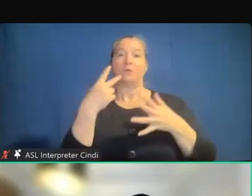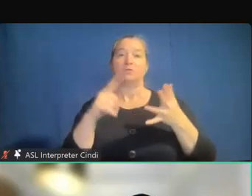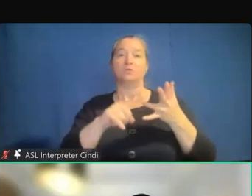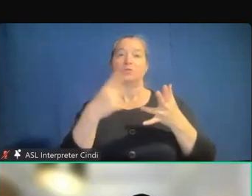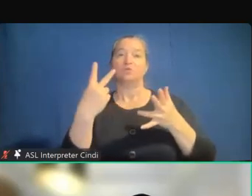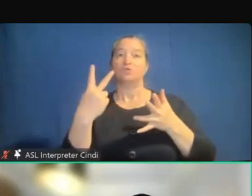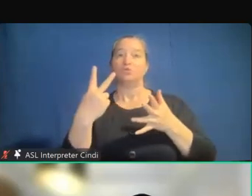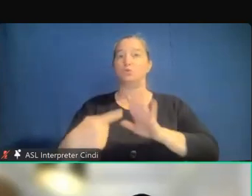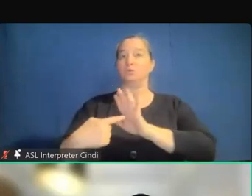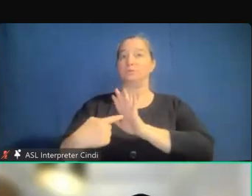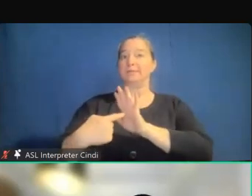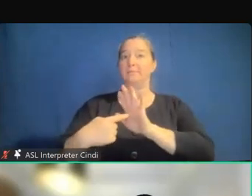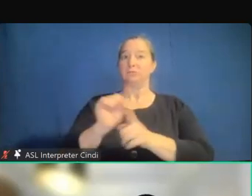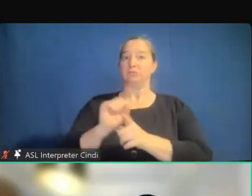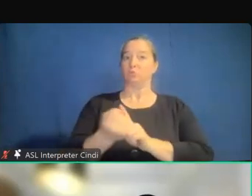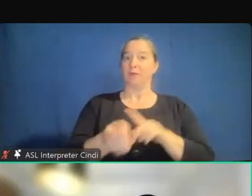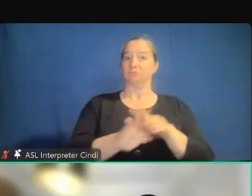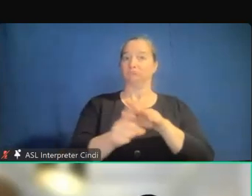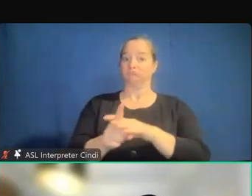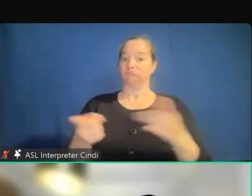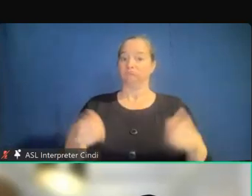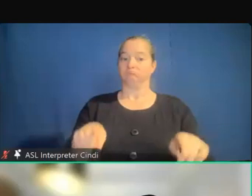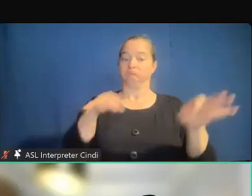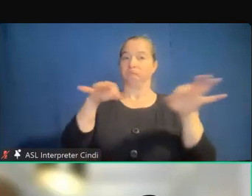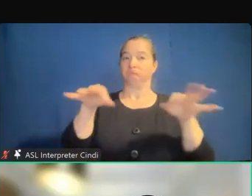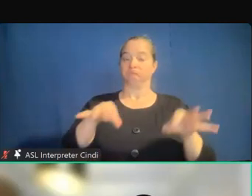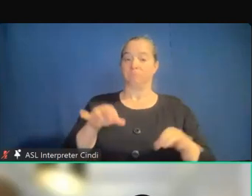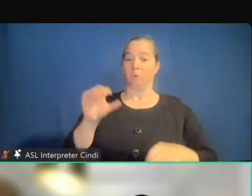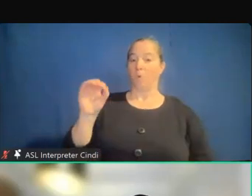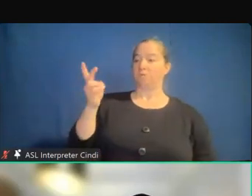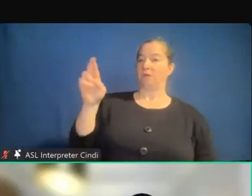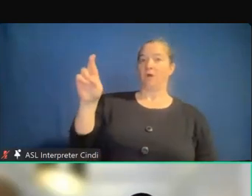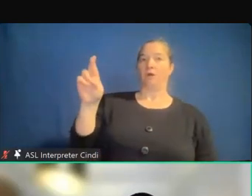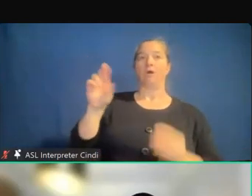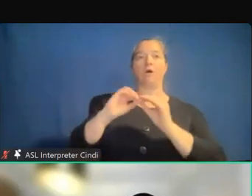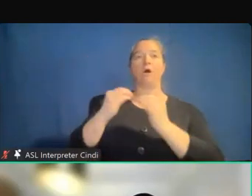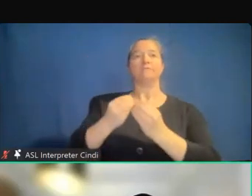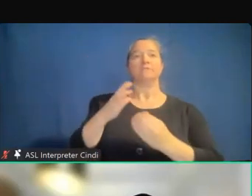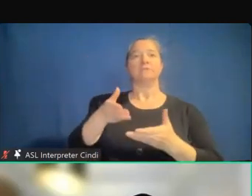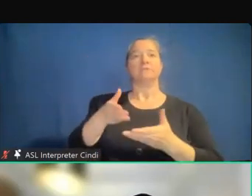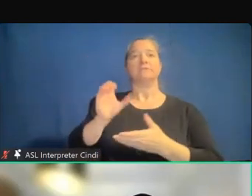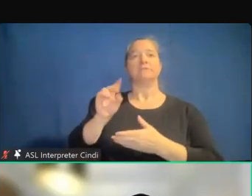serve as examples and will showcase how OCR, the Office for Civil Rights,